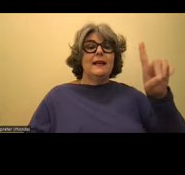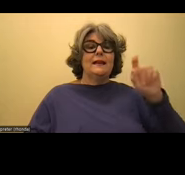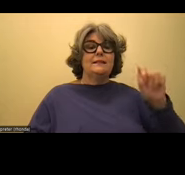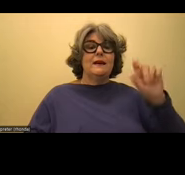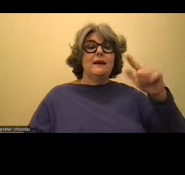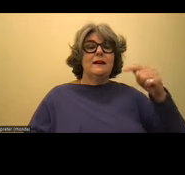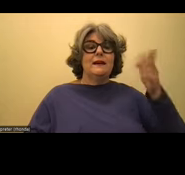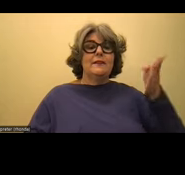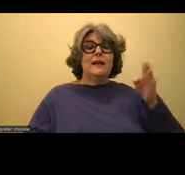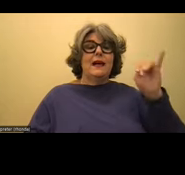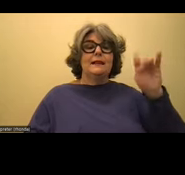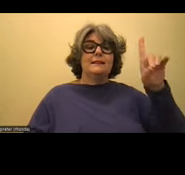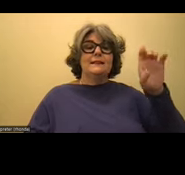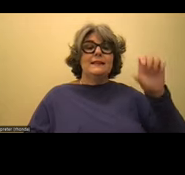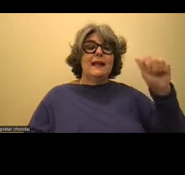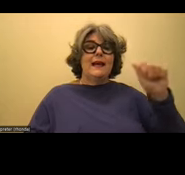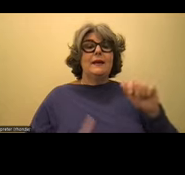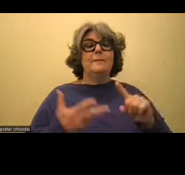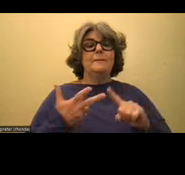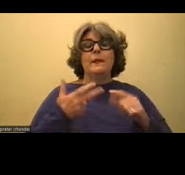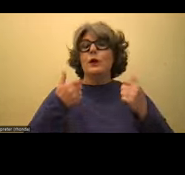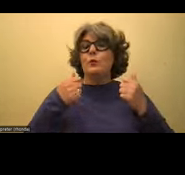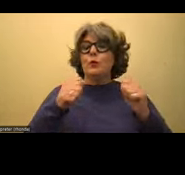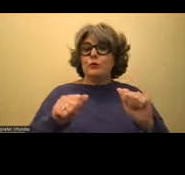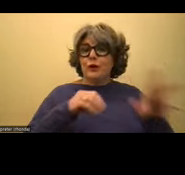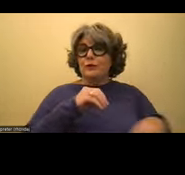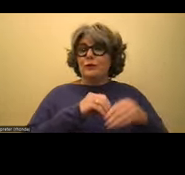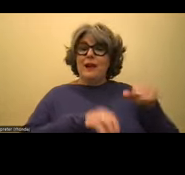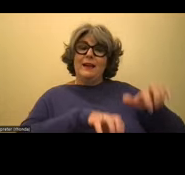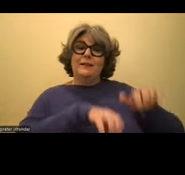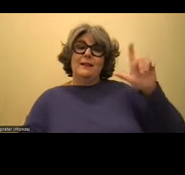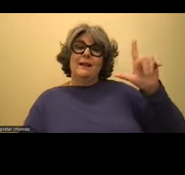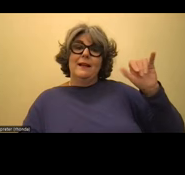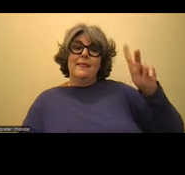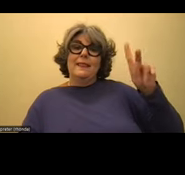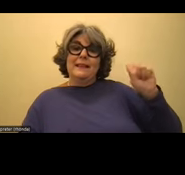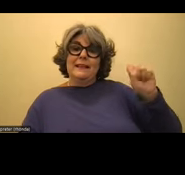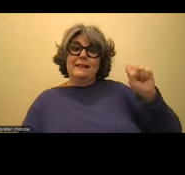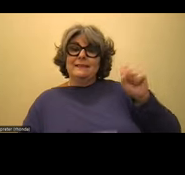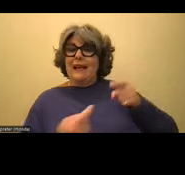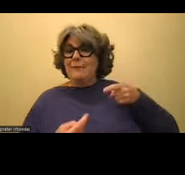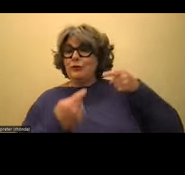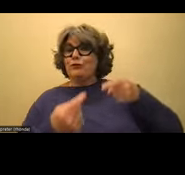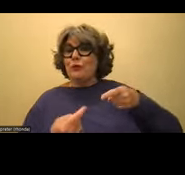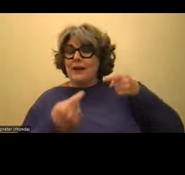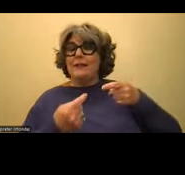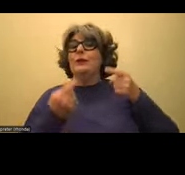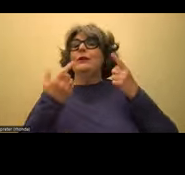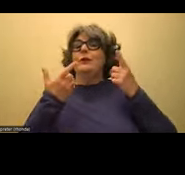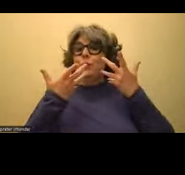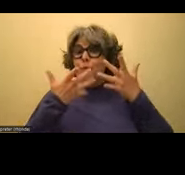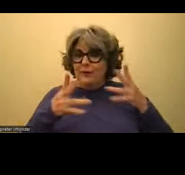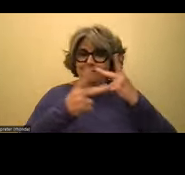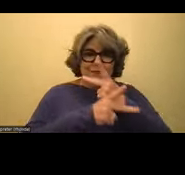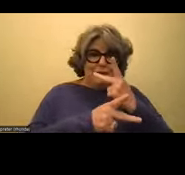IDEA. We're trying to drop the links in the chat, and I'm struggling to do that. So as soon as we figure